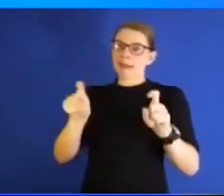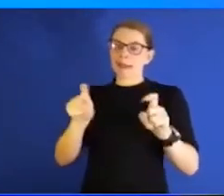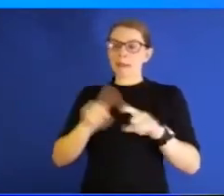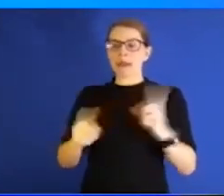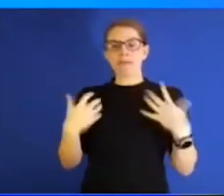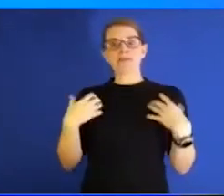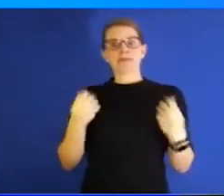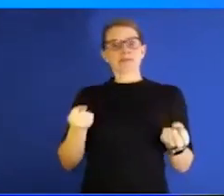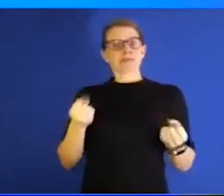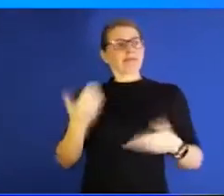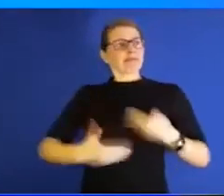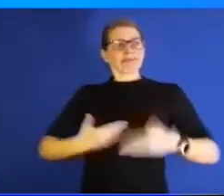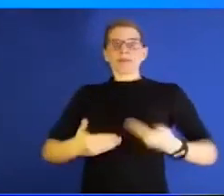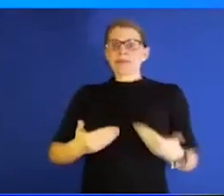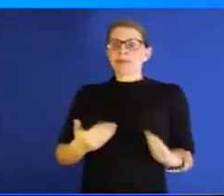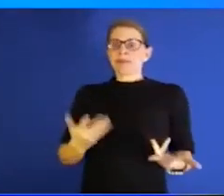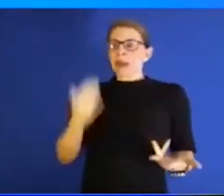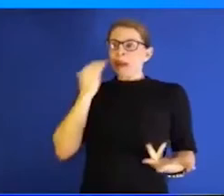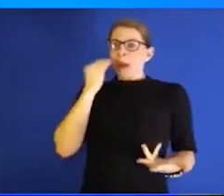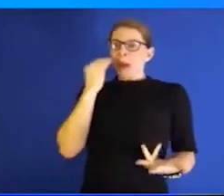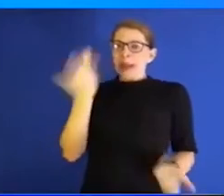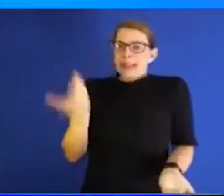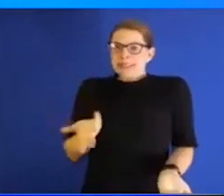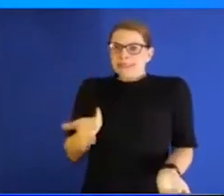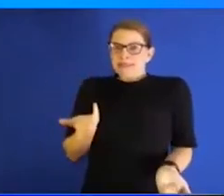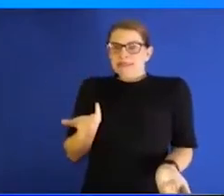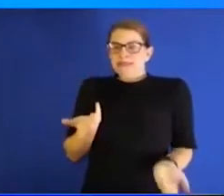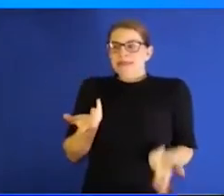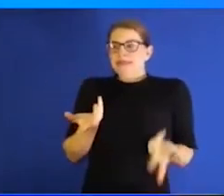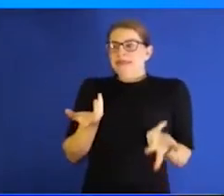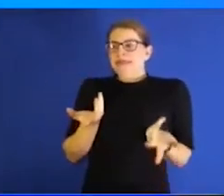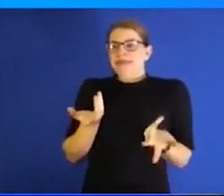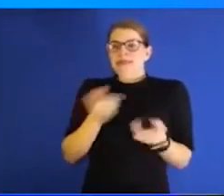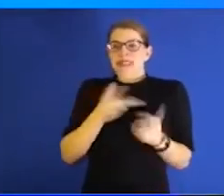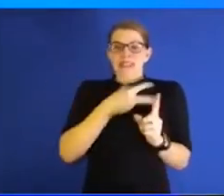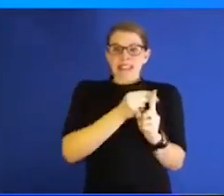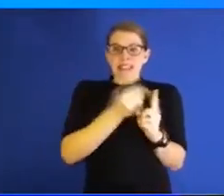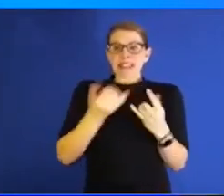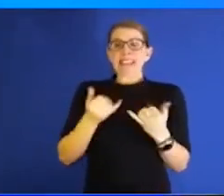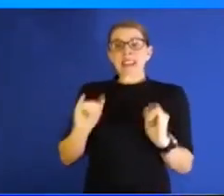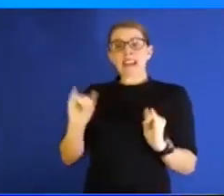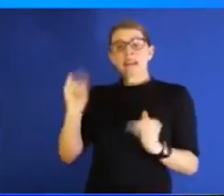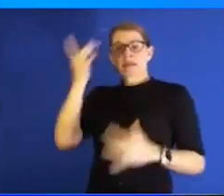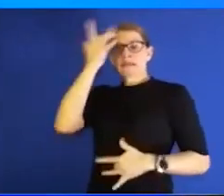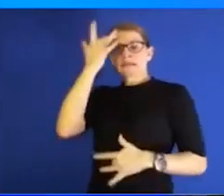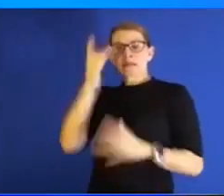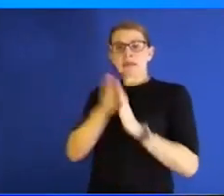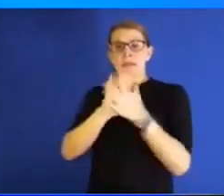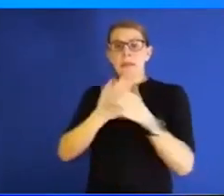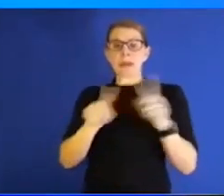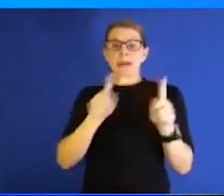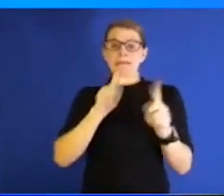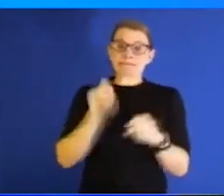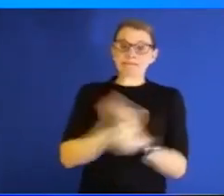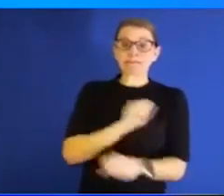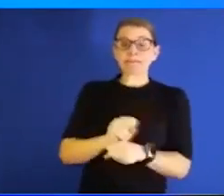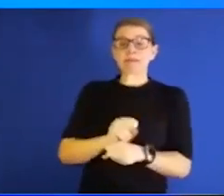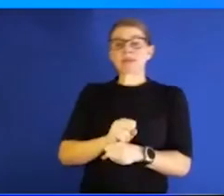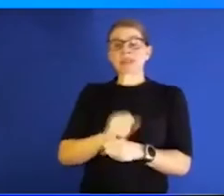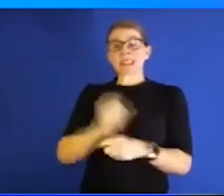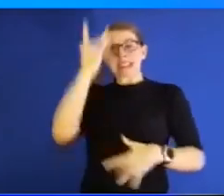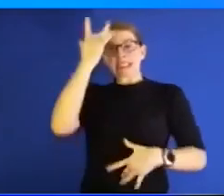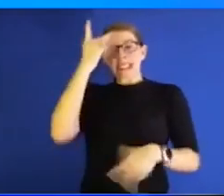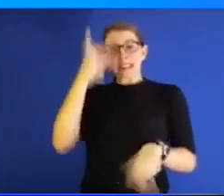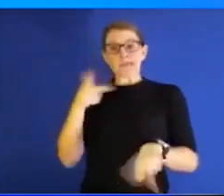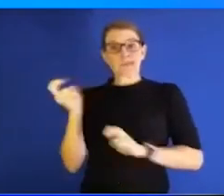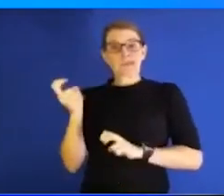this knowing that those that are vaccinated while still can get ill are probably not going to get seriously ill. And that gave us some confidence